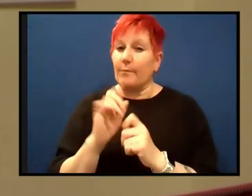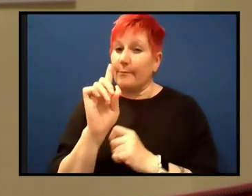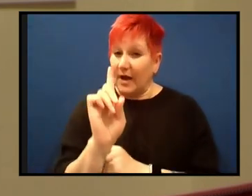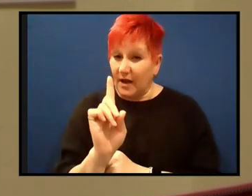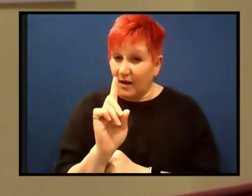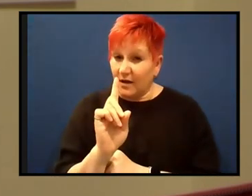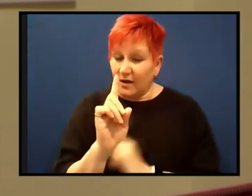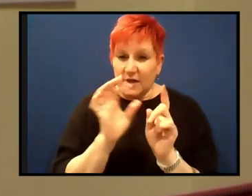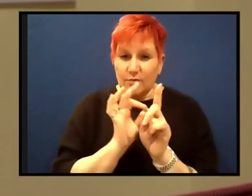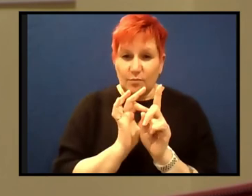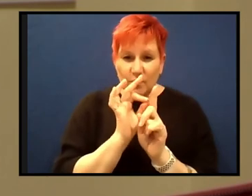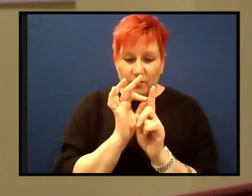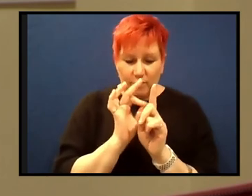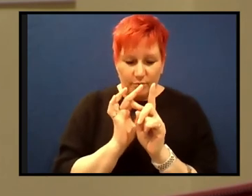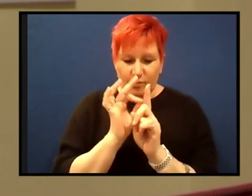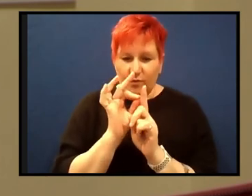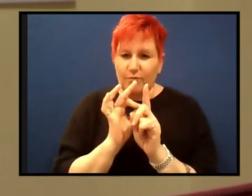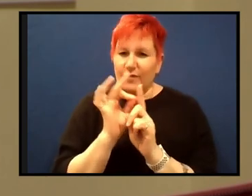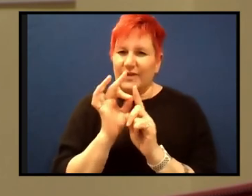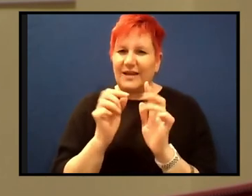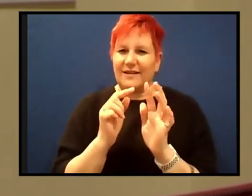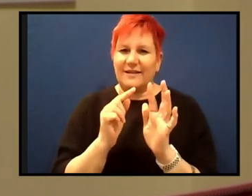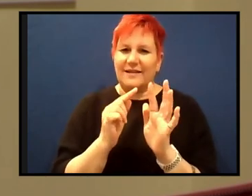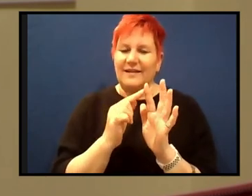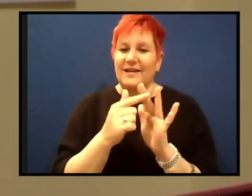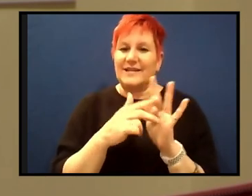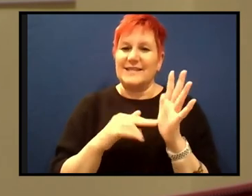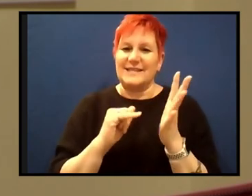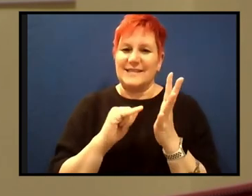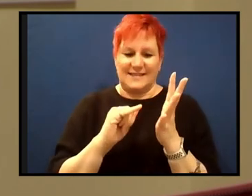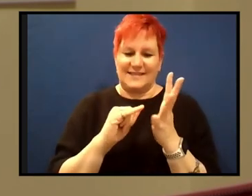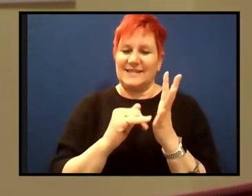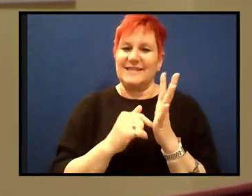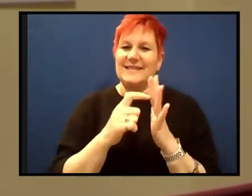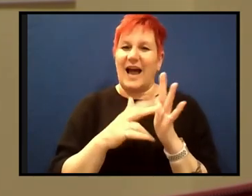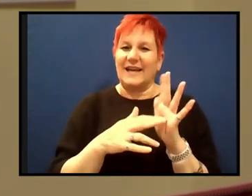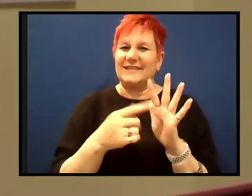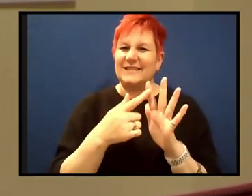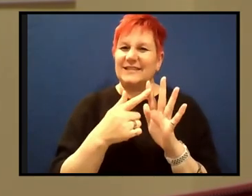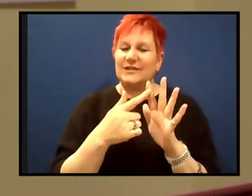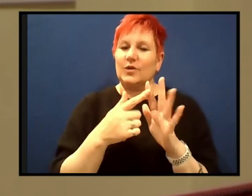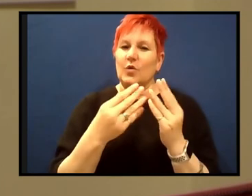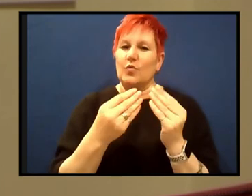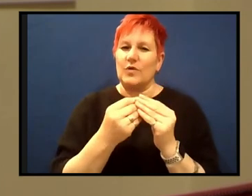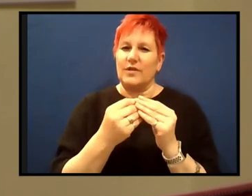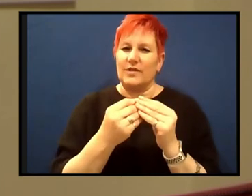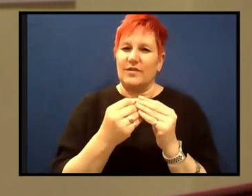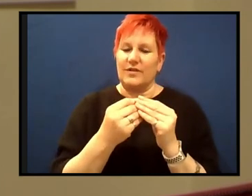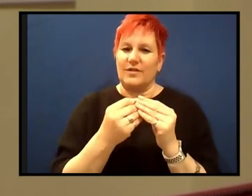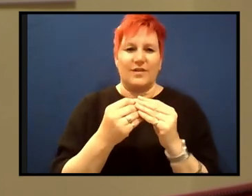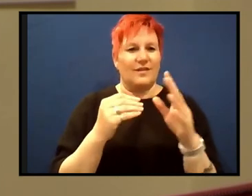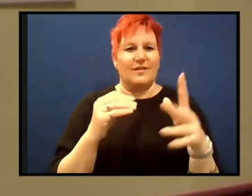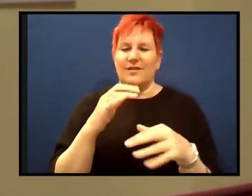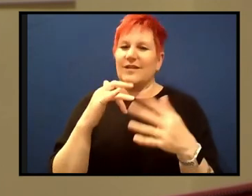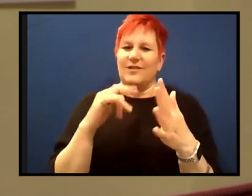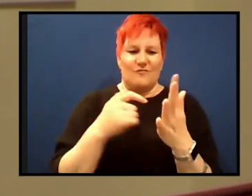rather like, um, Einstein's theory of gravitation, his general relativity theory, improved on and extended the implications of